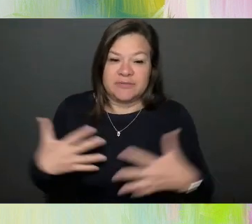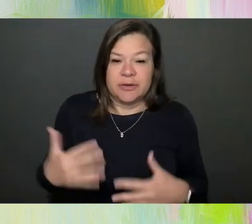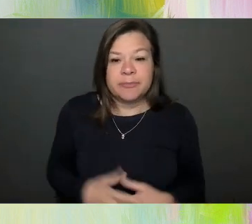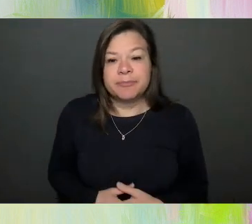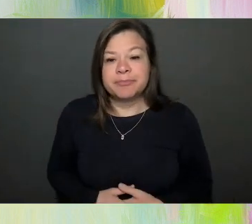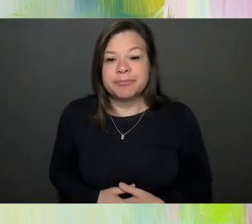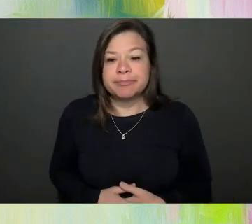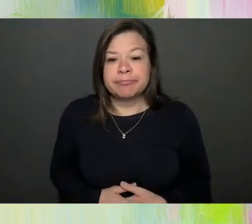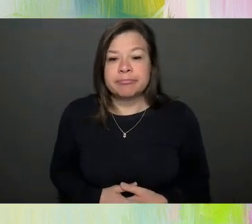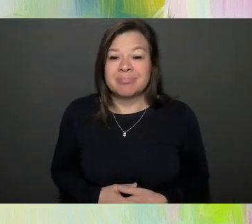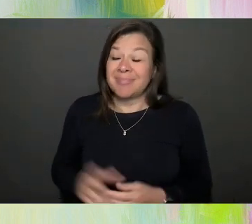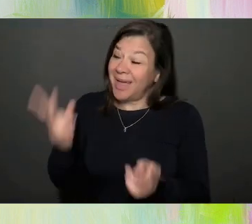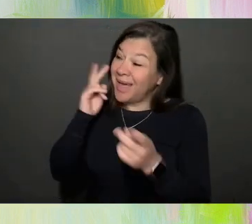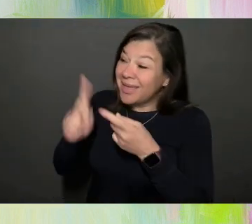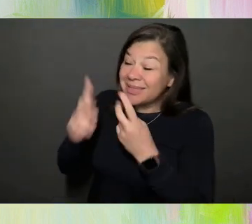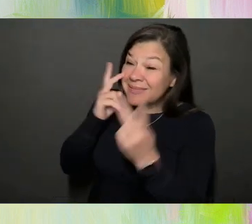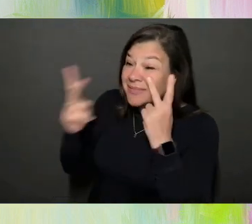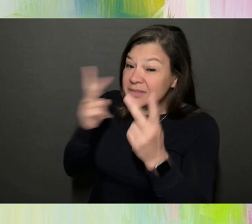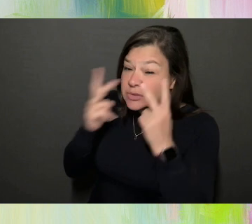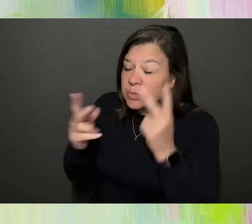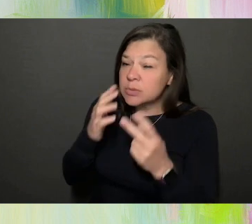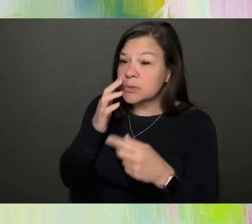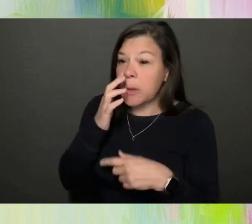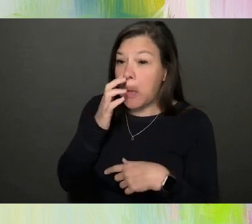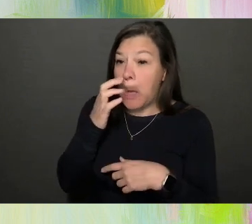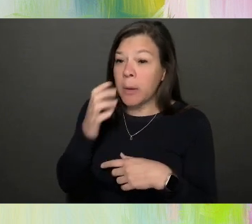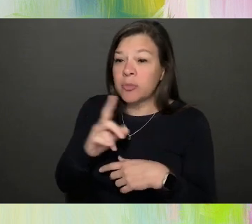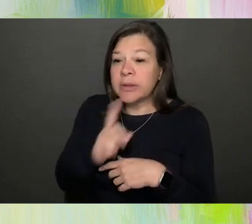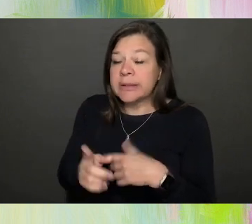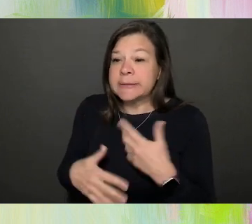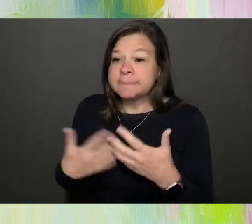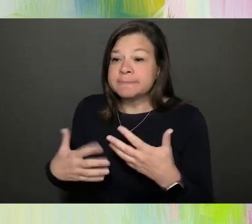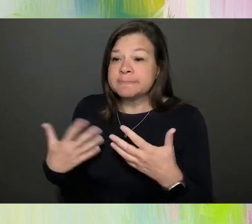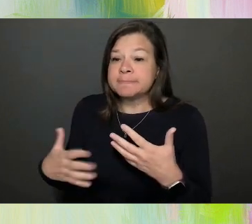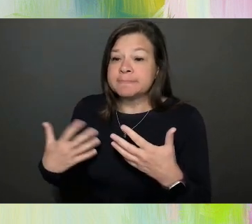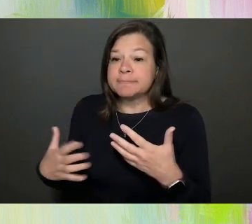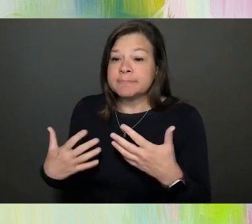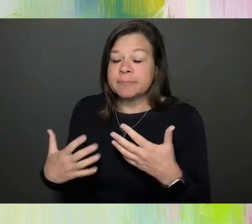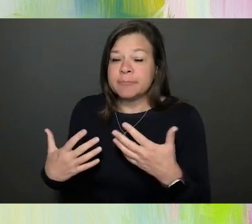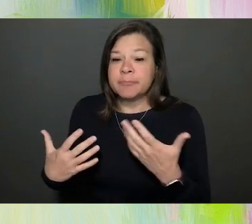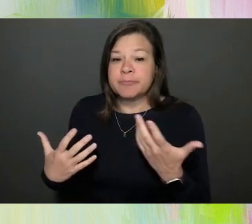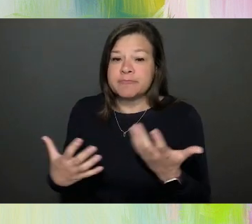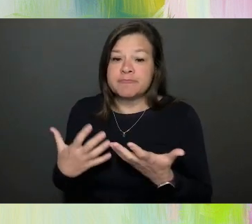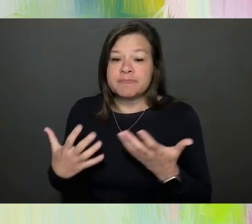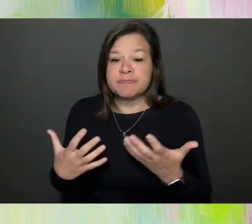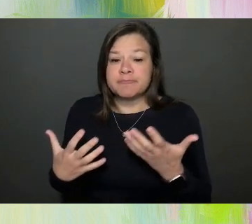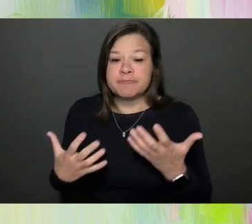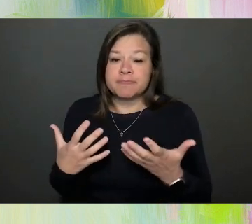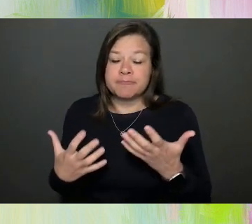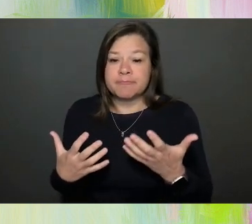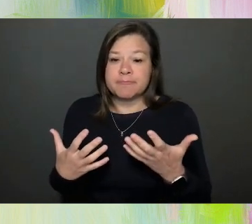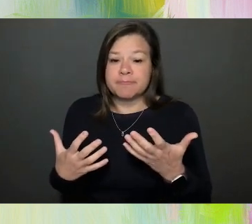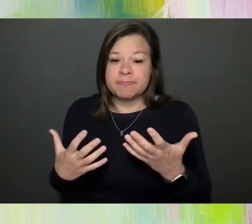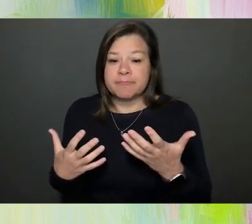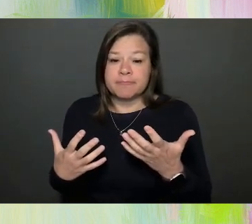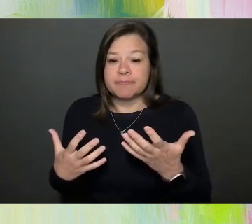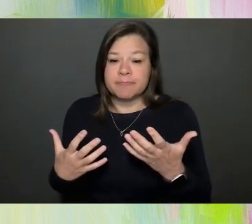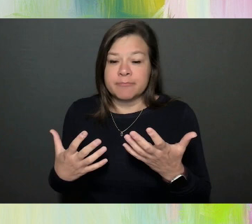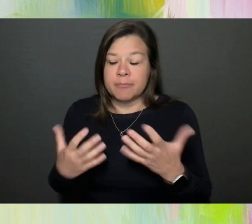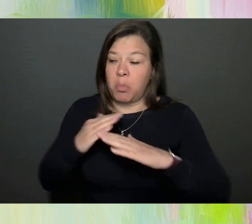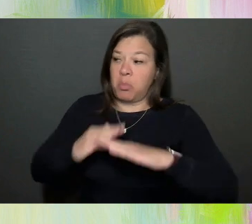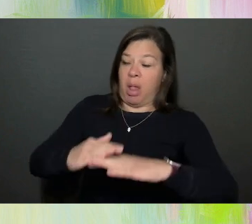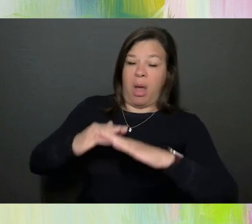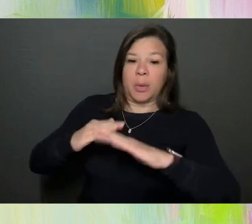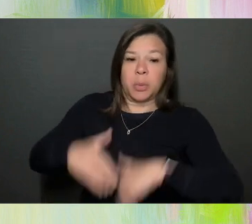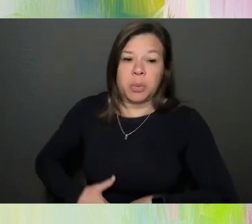really kind of unblocking, you know, and allowing people to